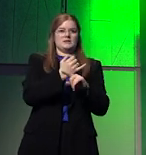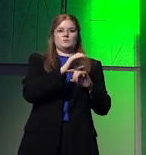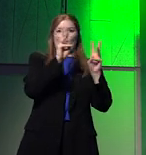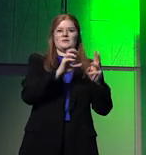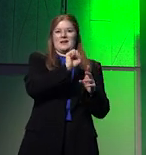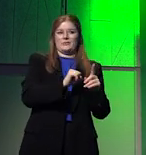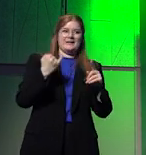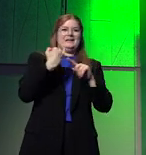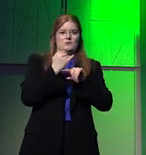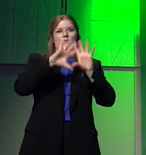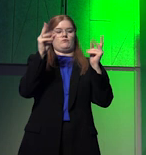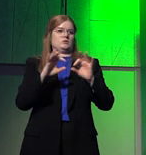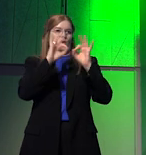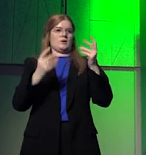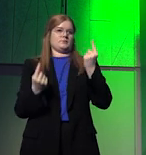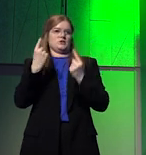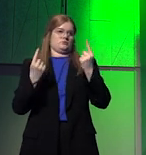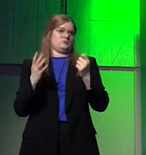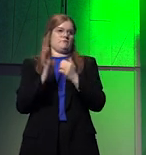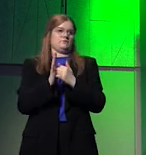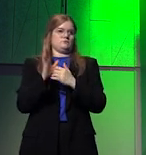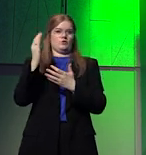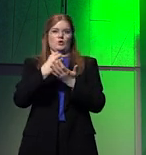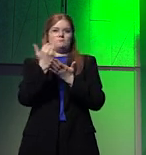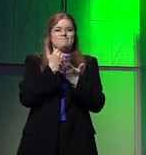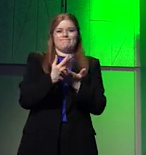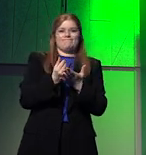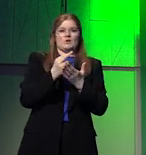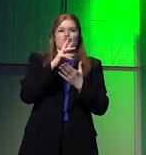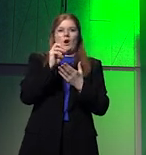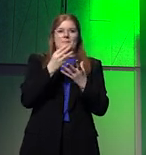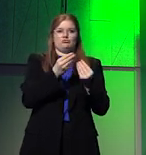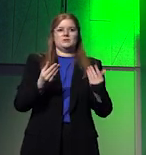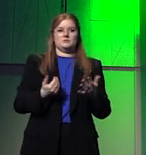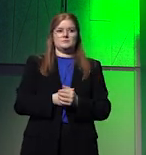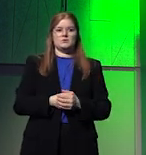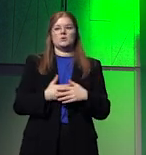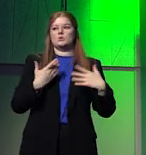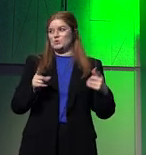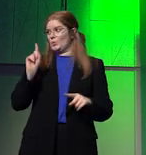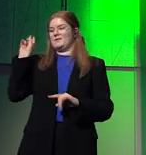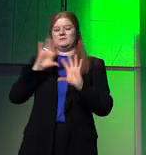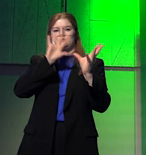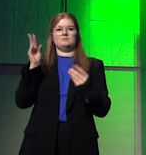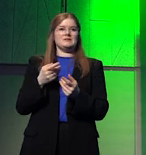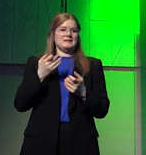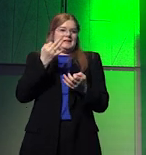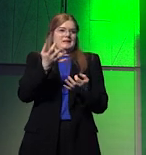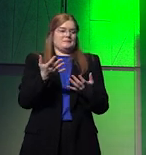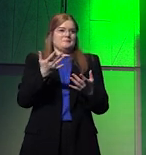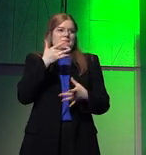within the global competition, essentially, for critical raw materials. So this has given way, essentially,